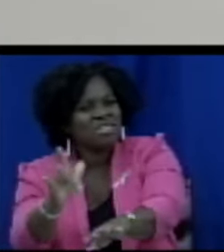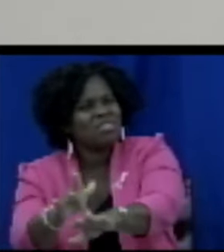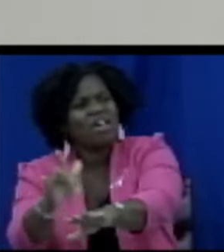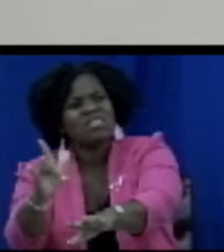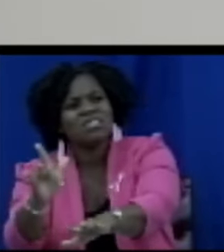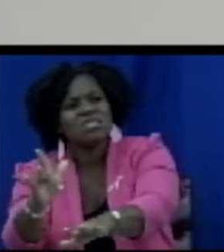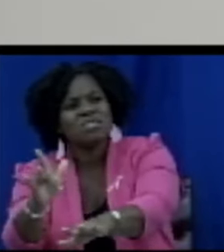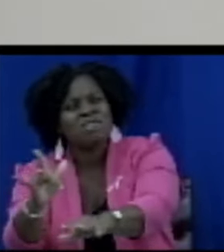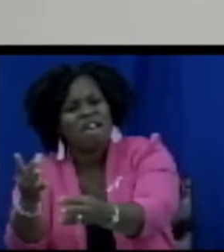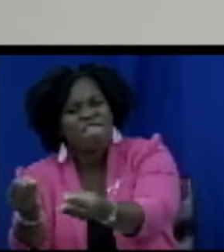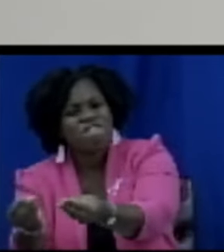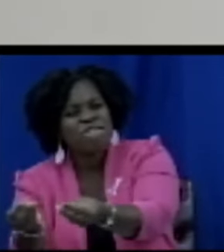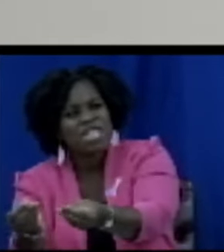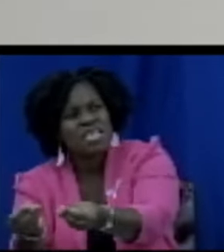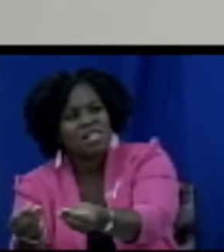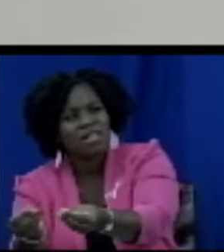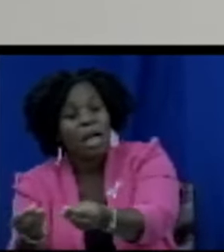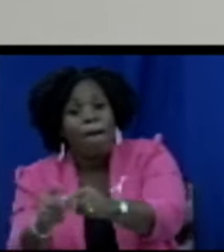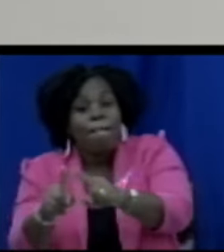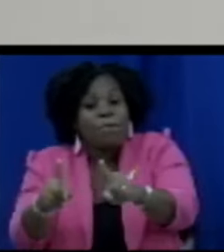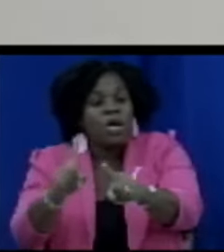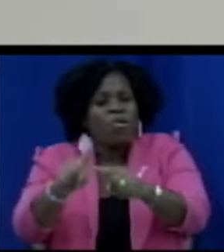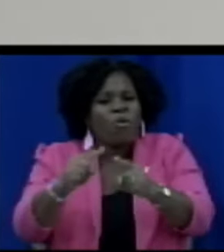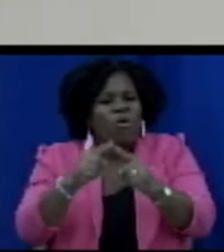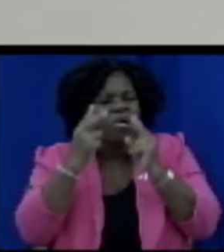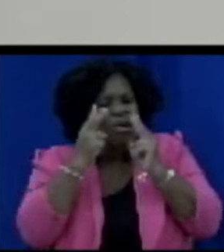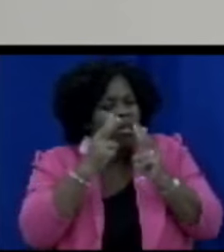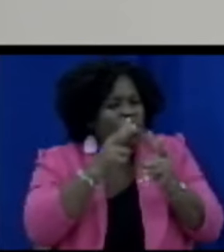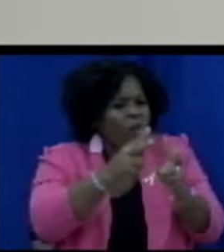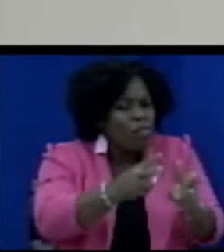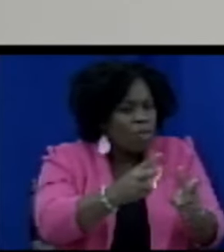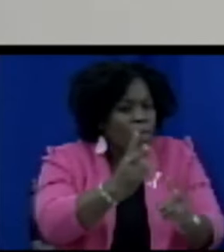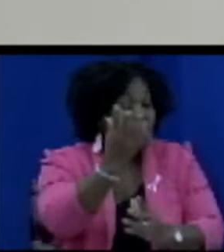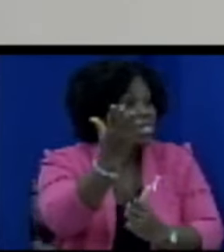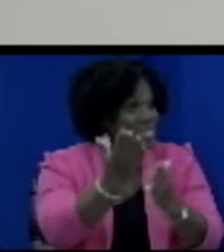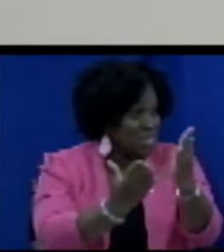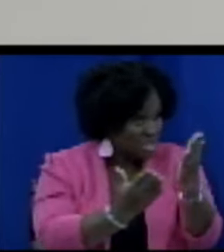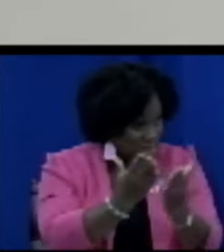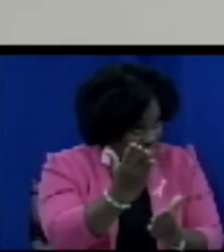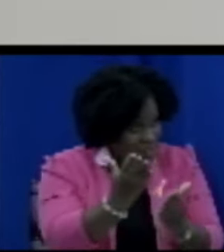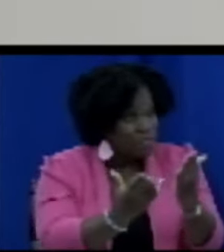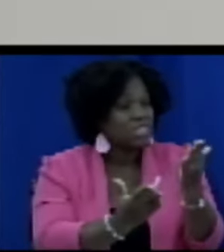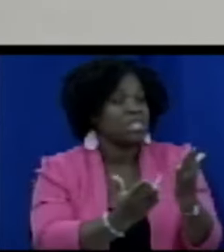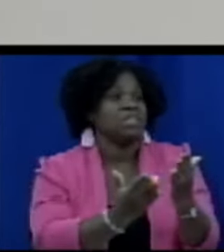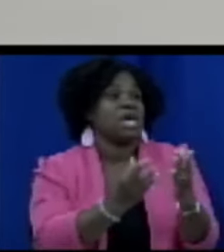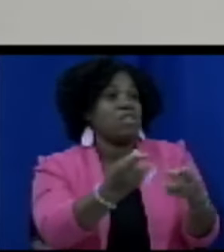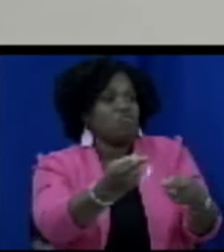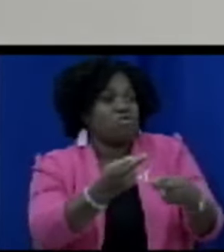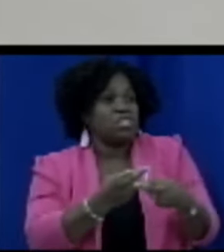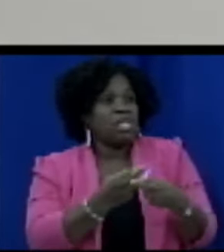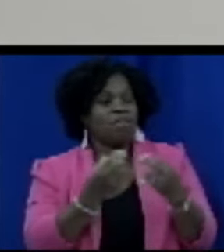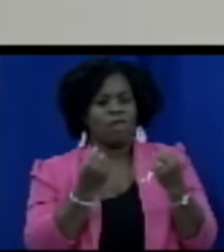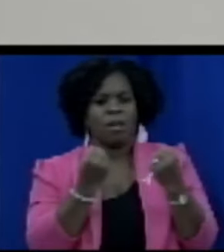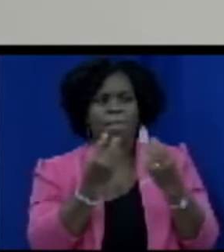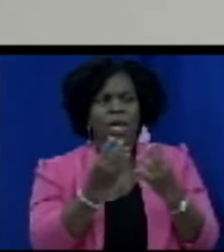but when we look at the services that we get in many of the offices the government offices the supermarkets